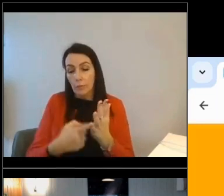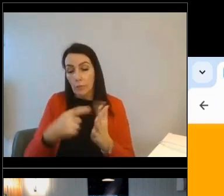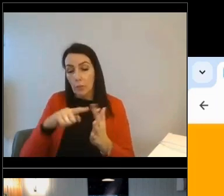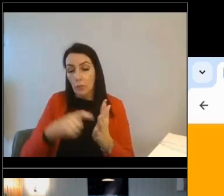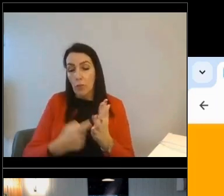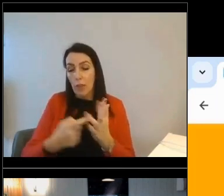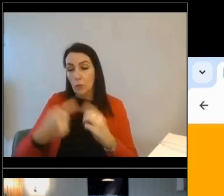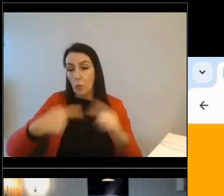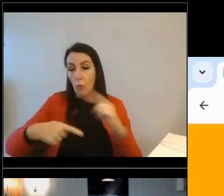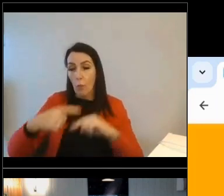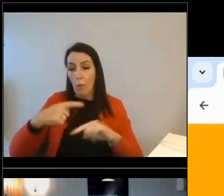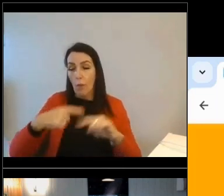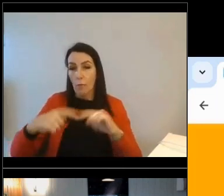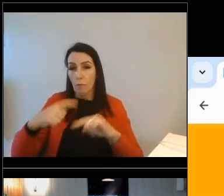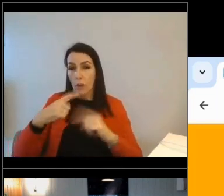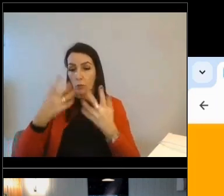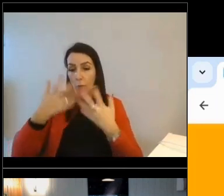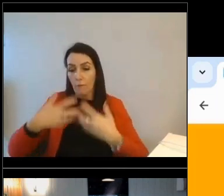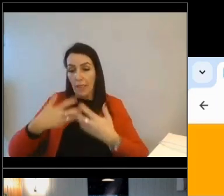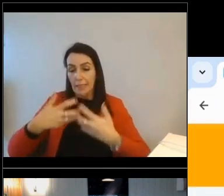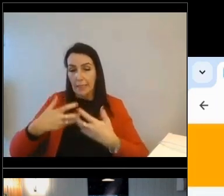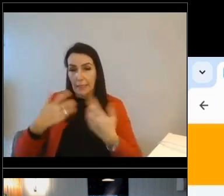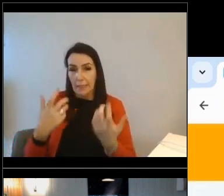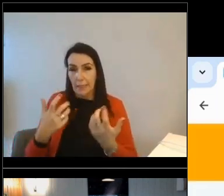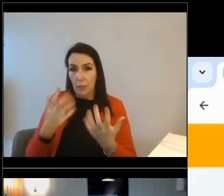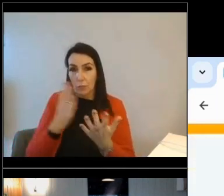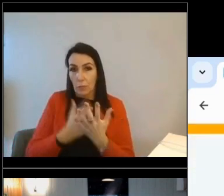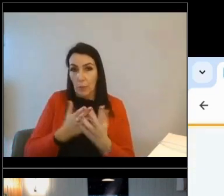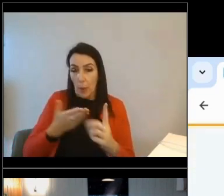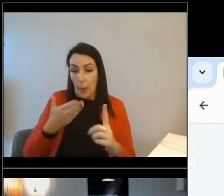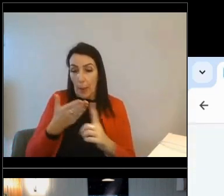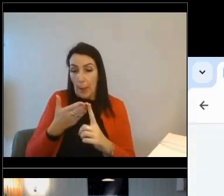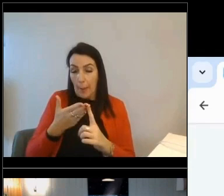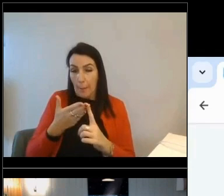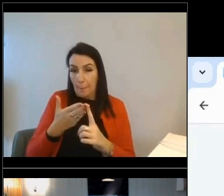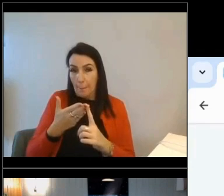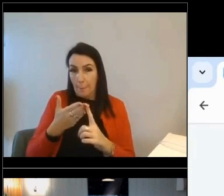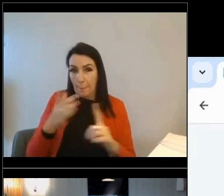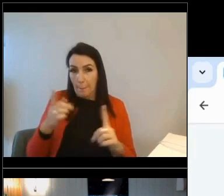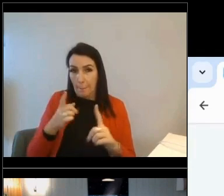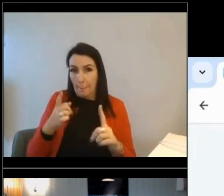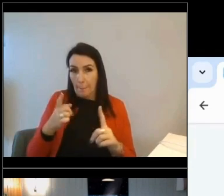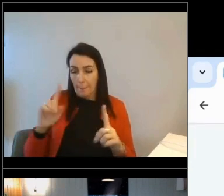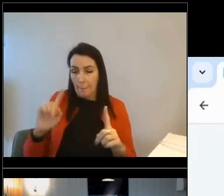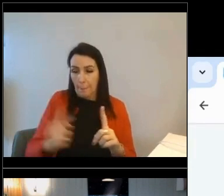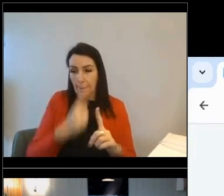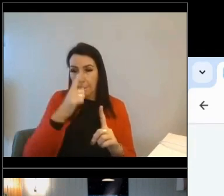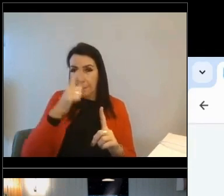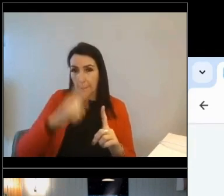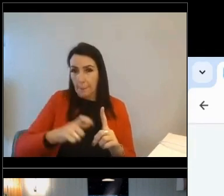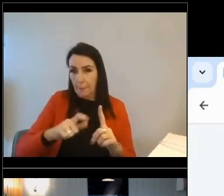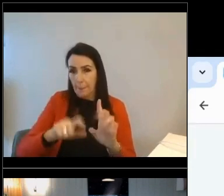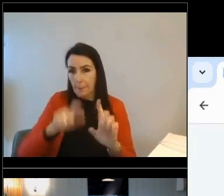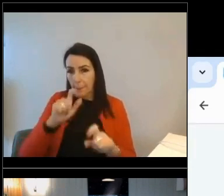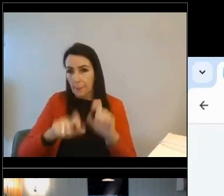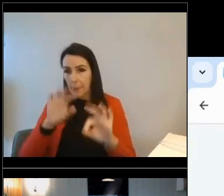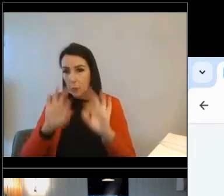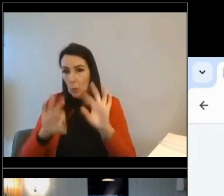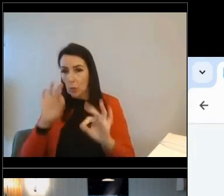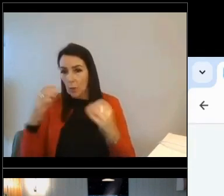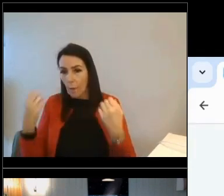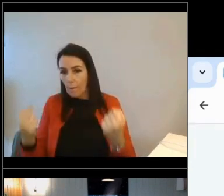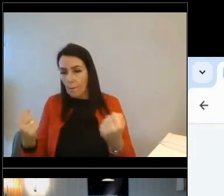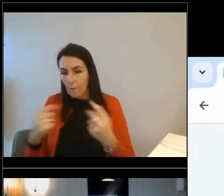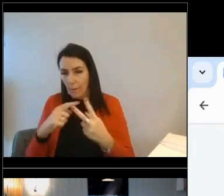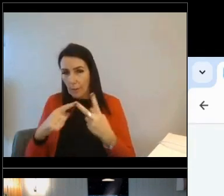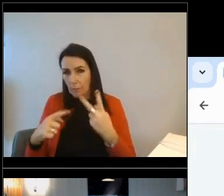this tool is designed really to make sure that firstly, your customers have as much choice as possible about how they do that and